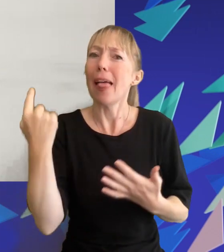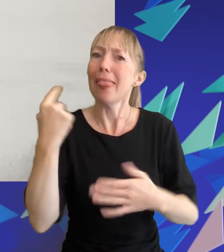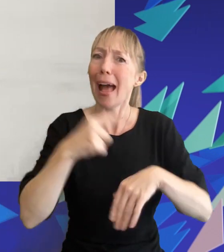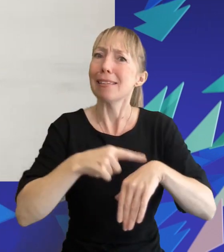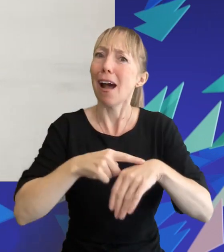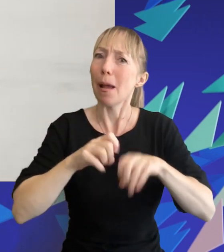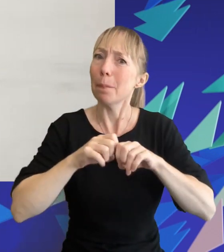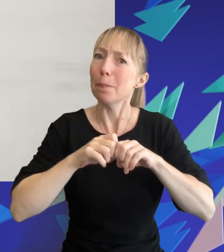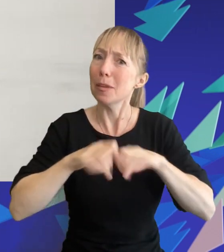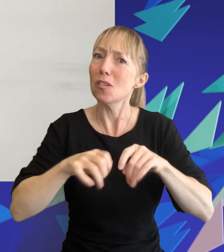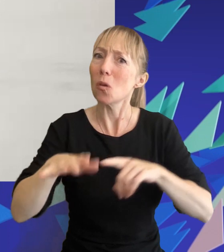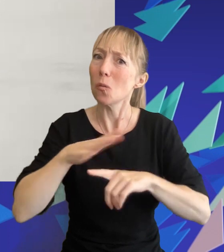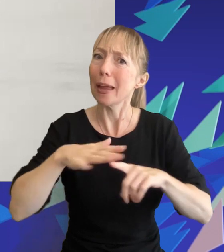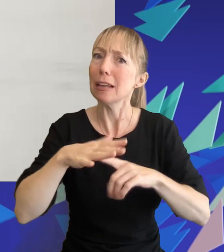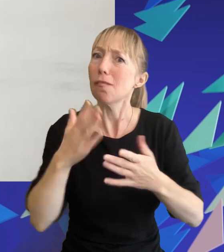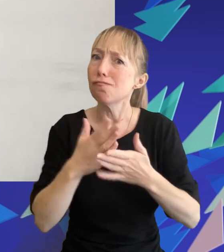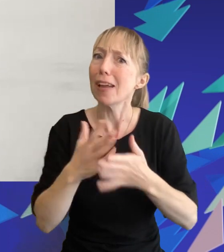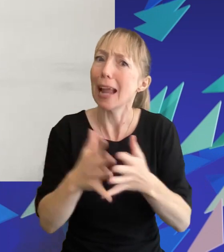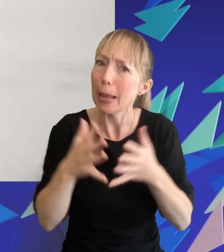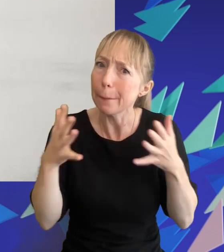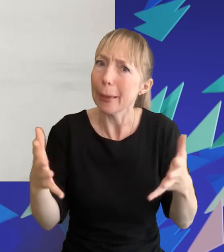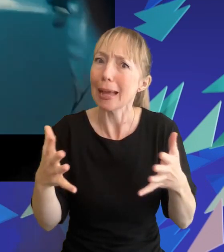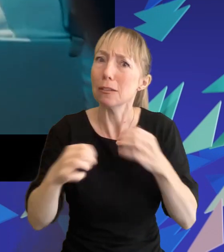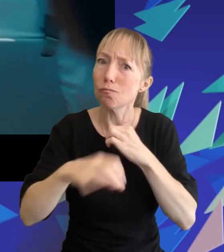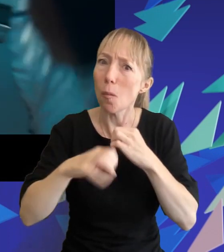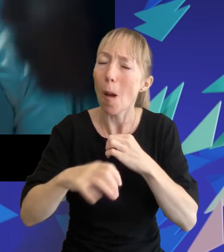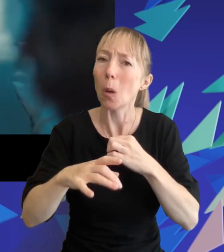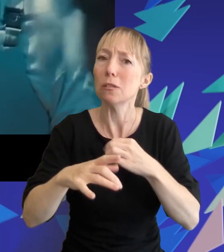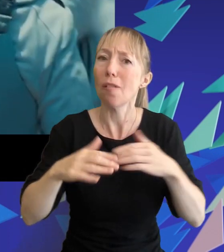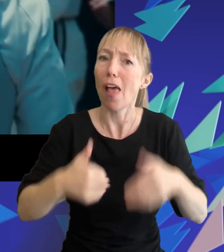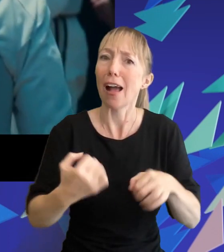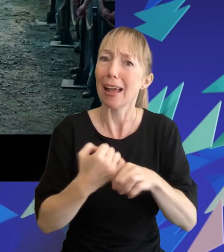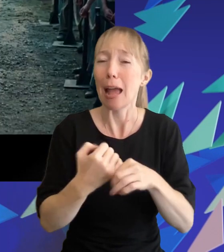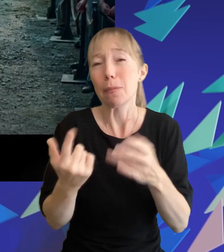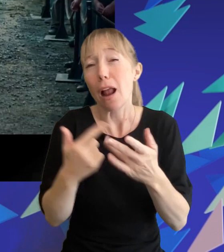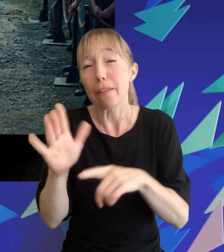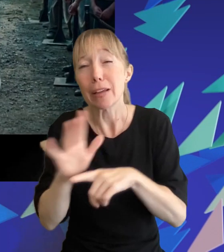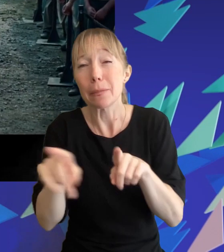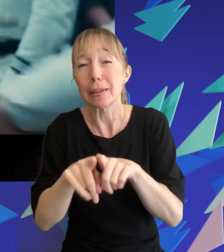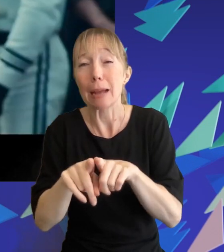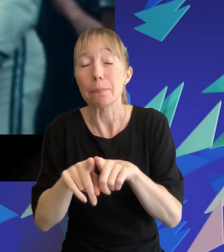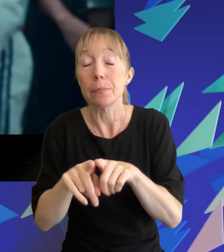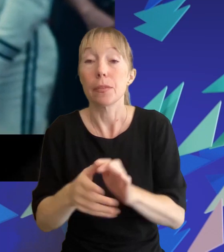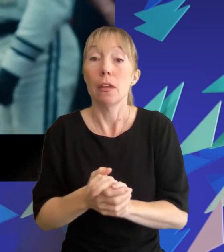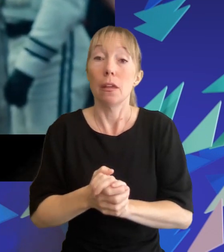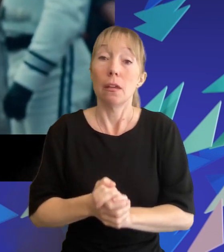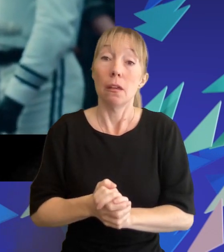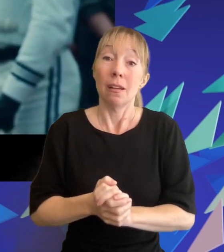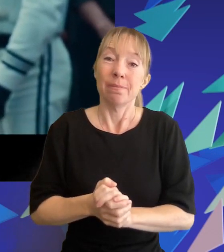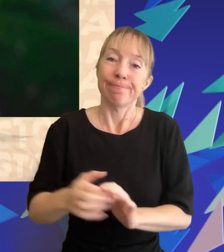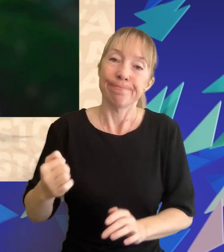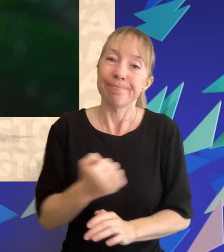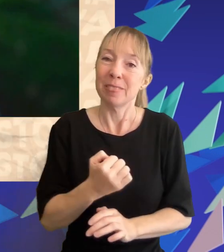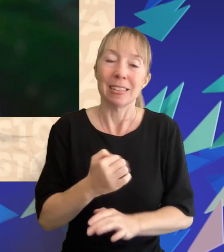really big in terms of promoting the hunger games and other movies like it unfortunately it wasn't all positive when there was an online